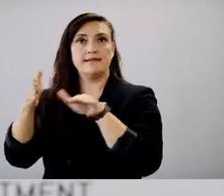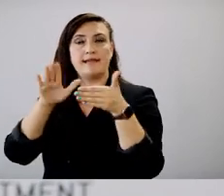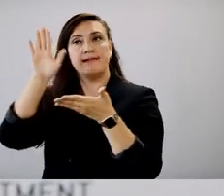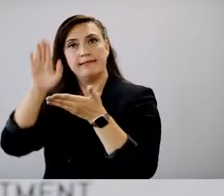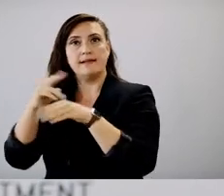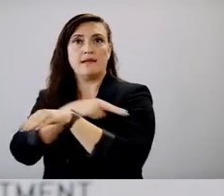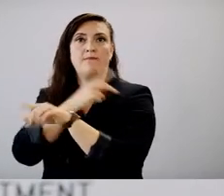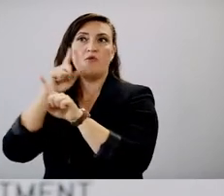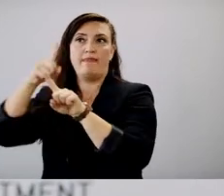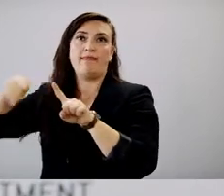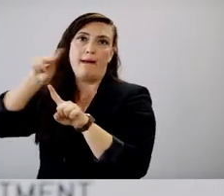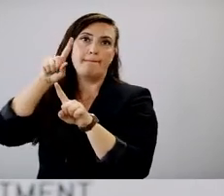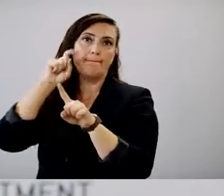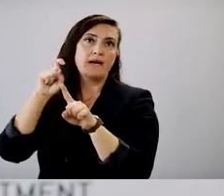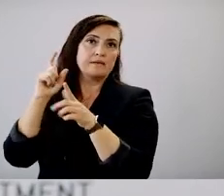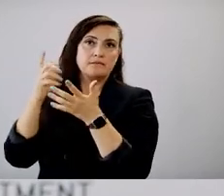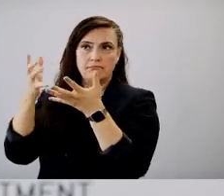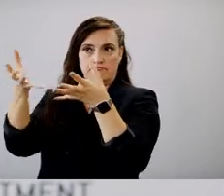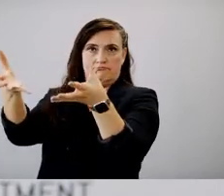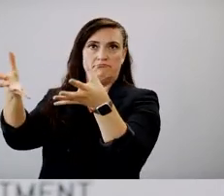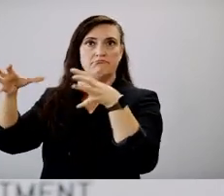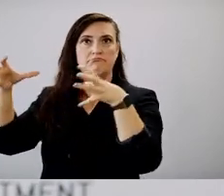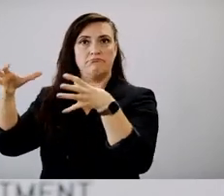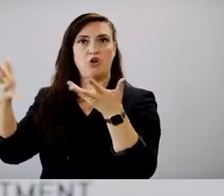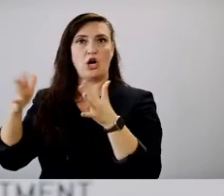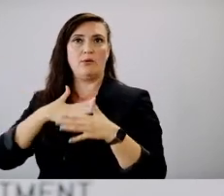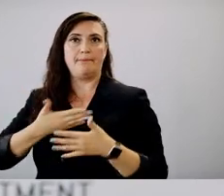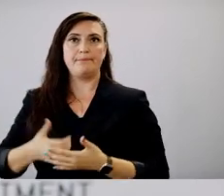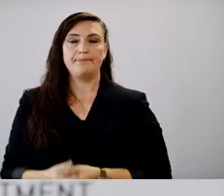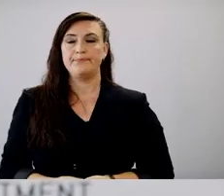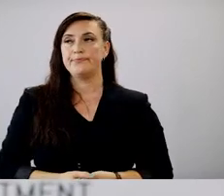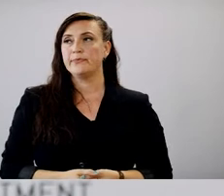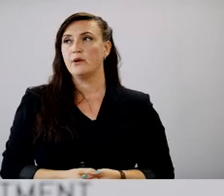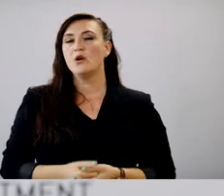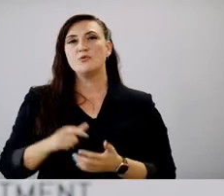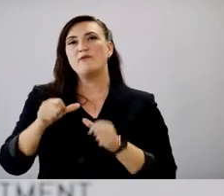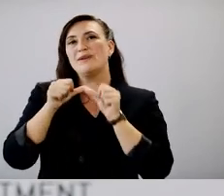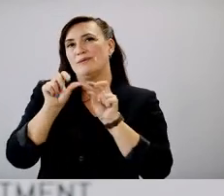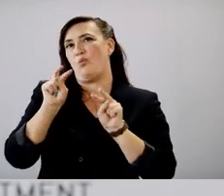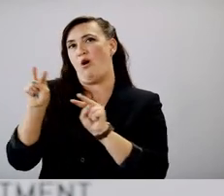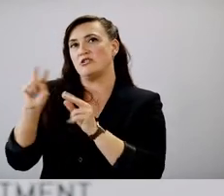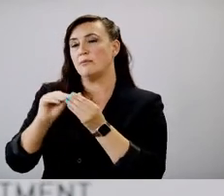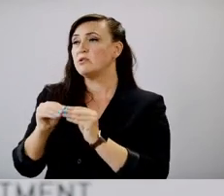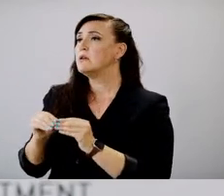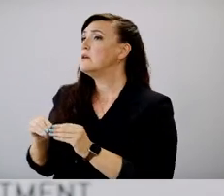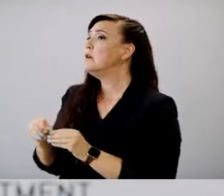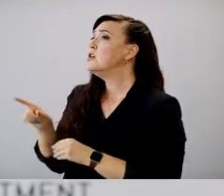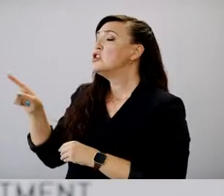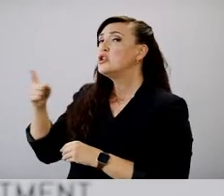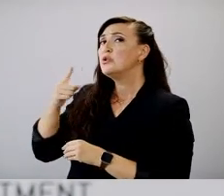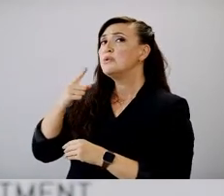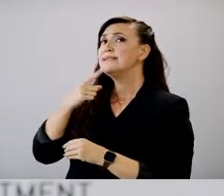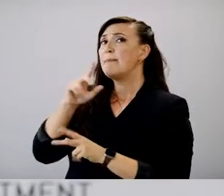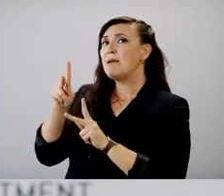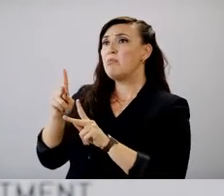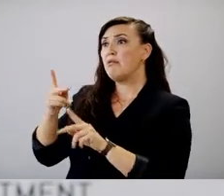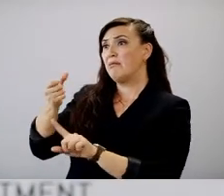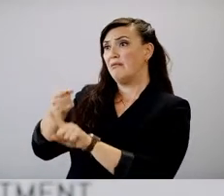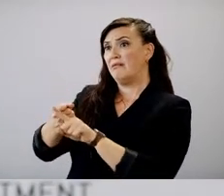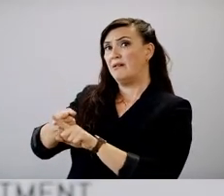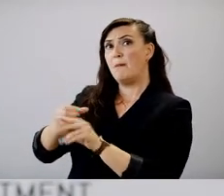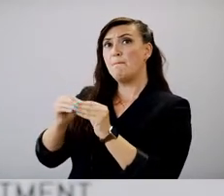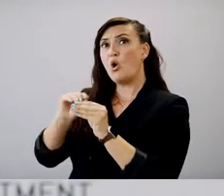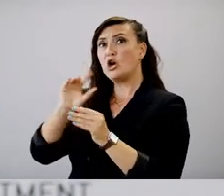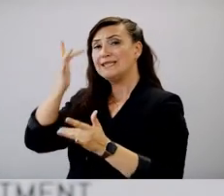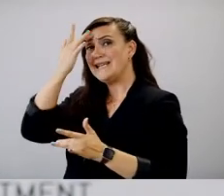to be an increase, what that looks like for severity. But you're saying people are getting sick faster and it is saying that